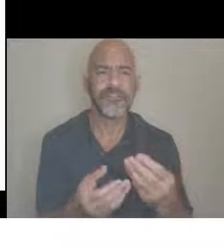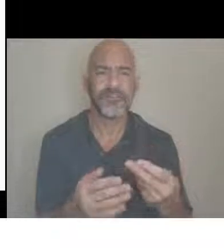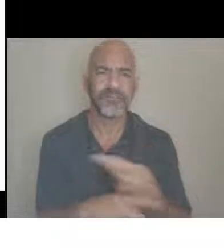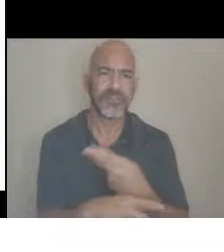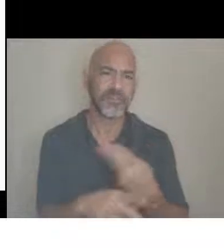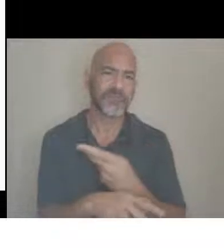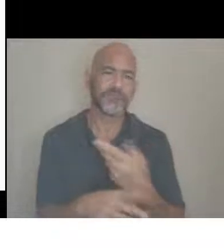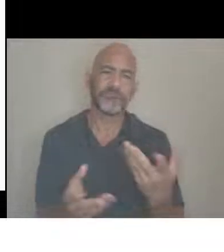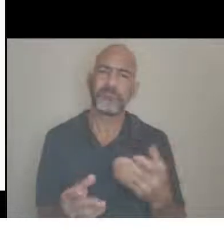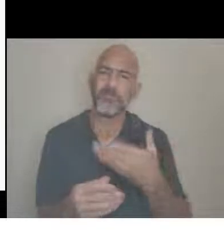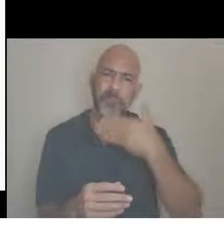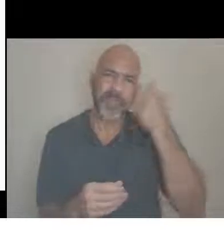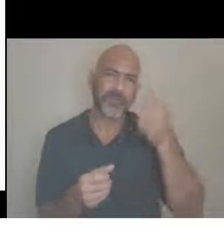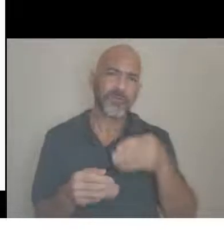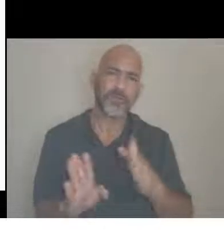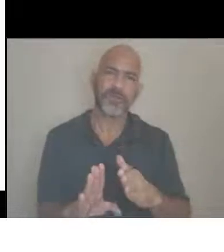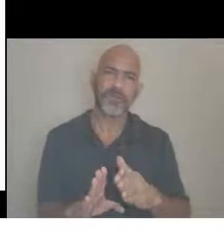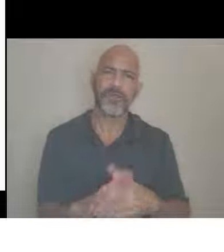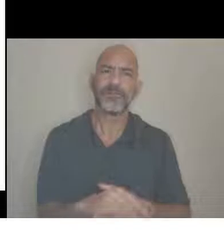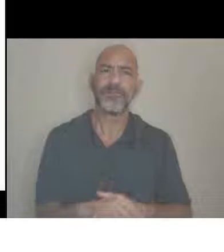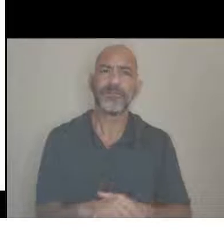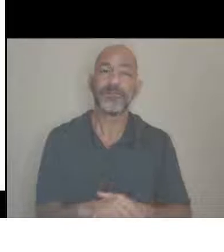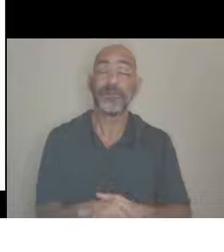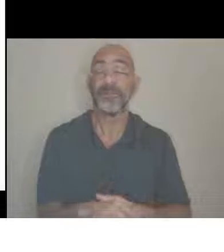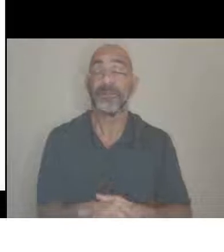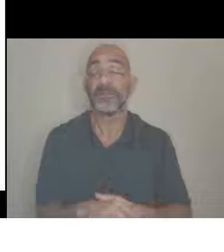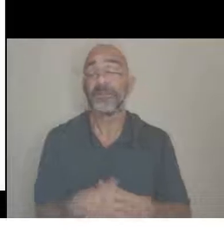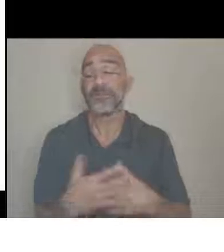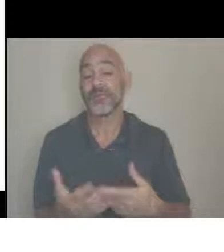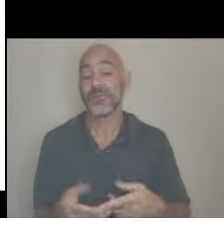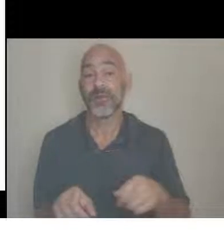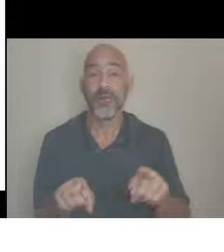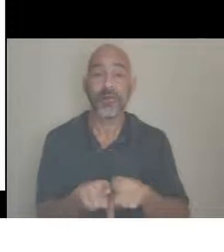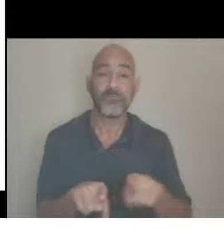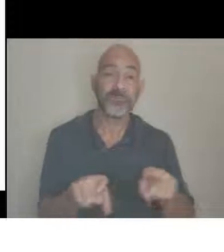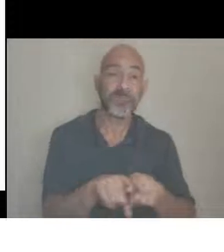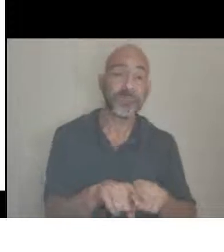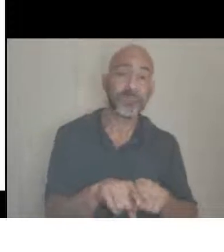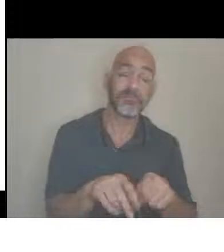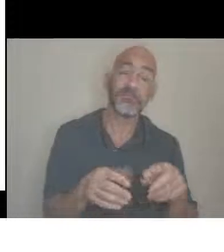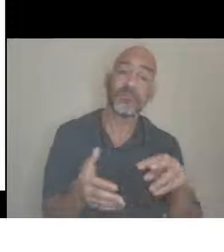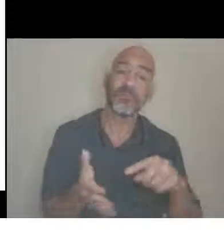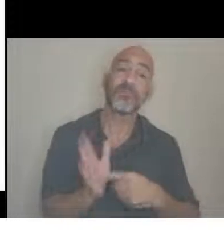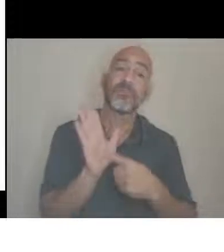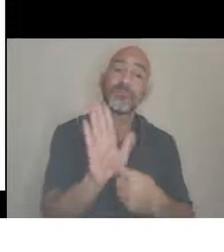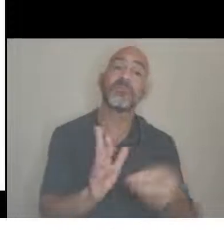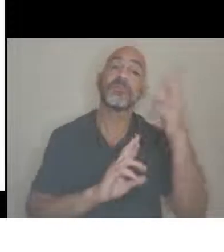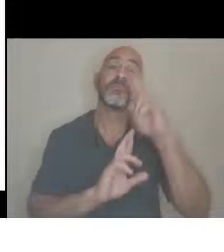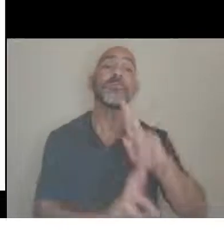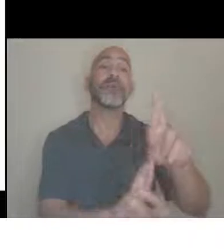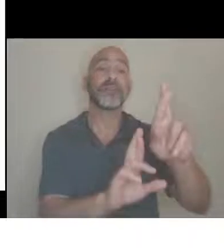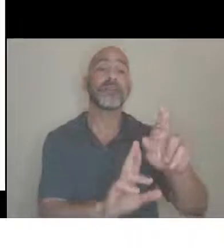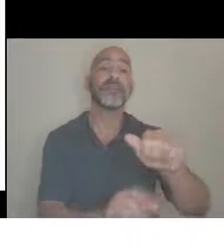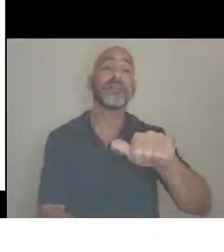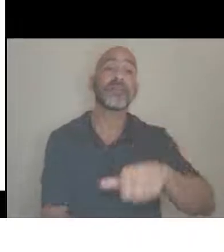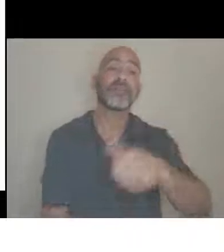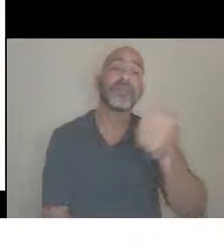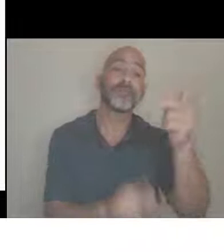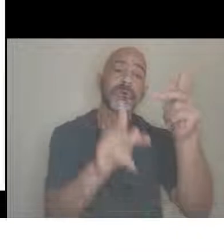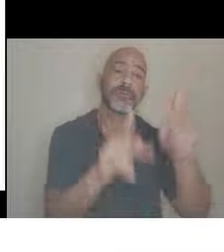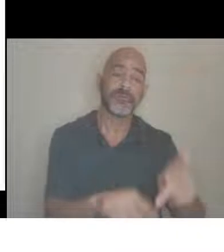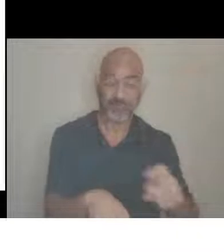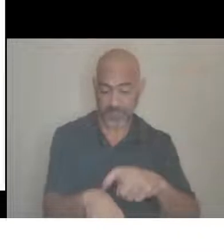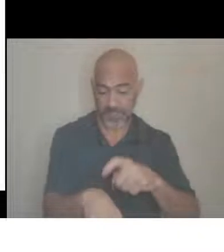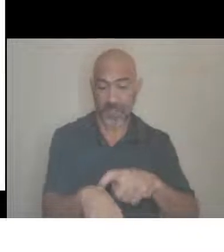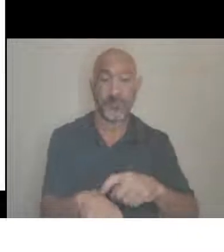know, respecting the other person. And maybe it's about their time, or maybe they, you know, their phone